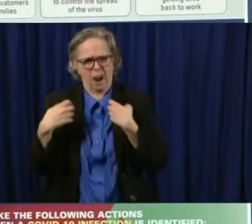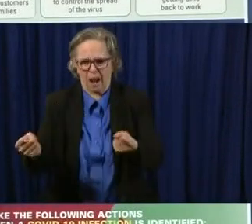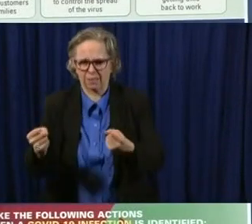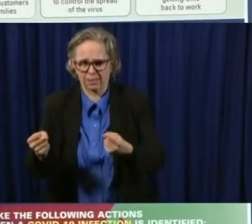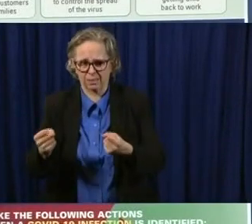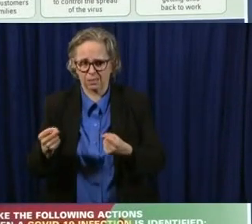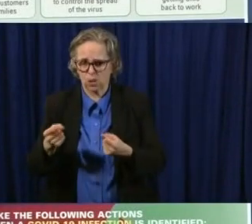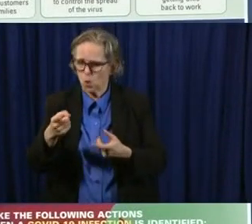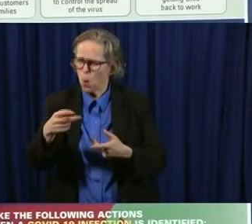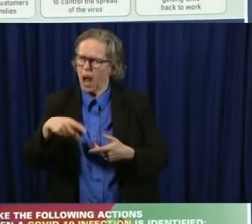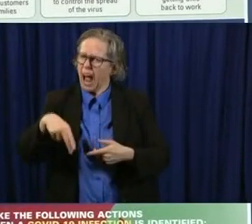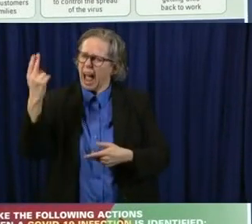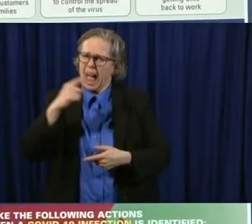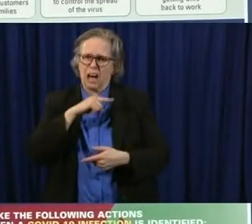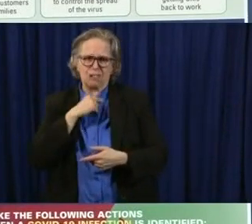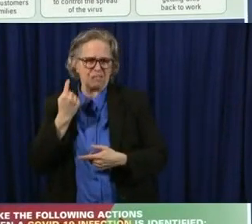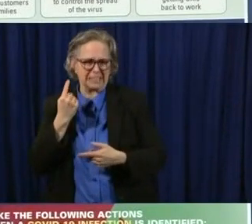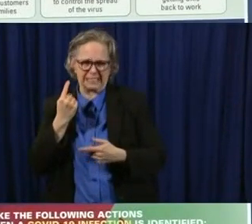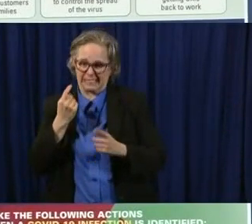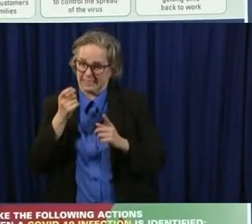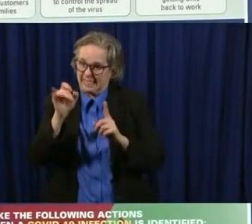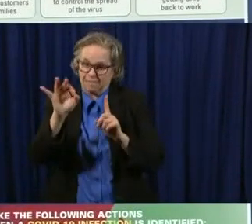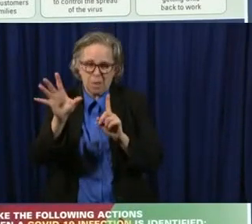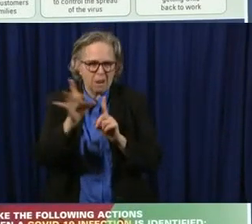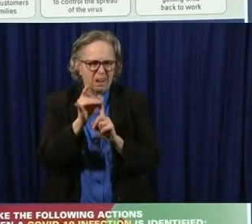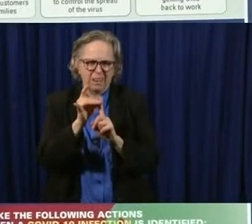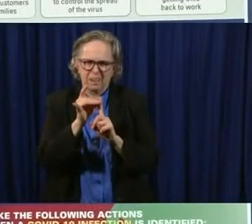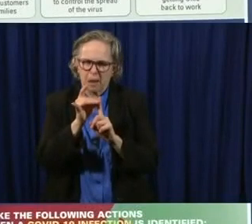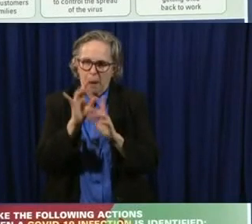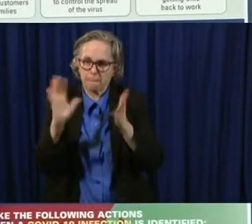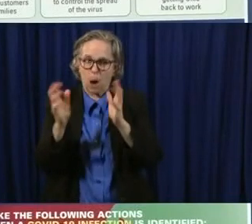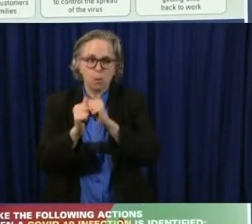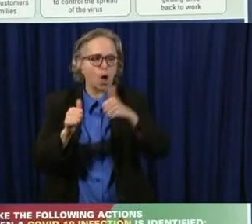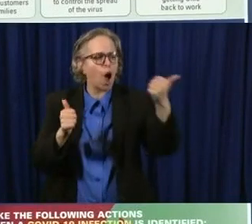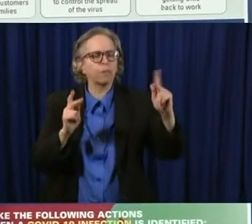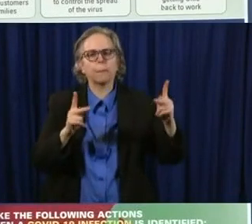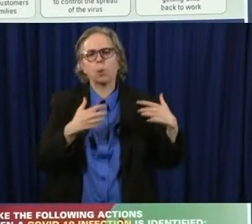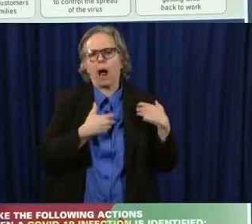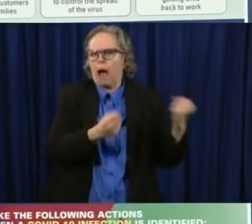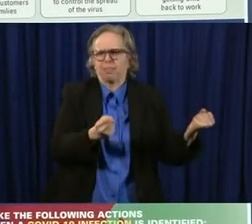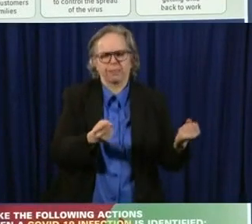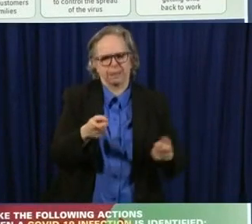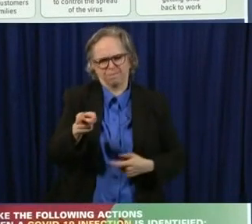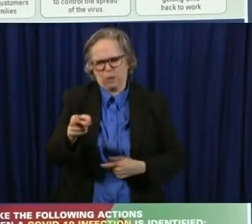risk if you get it, uh, as far as, uh, what, what can happen. Um,